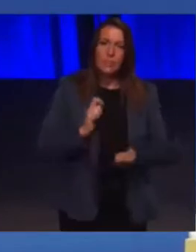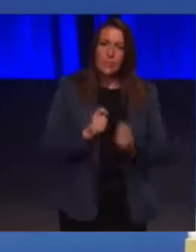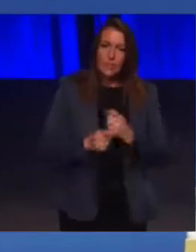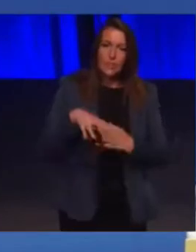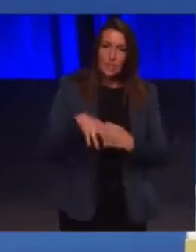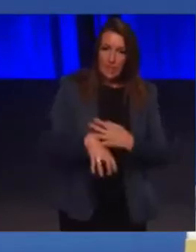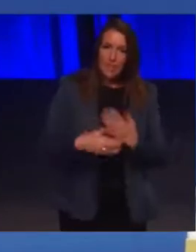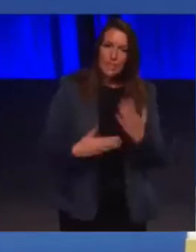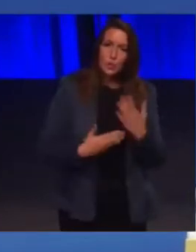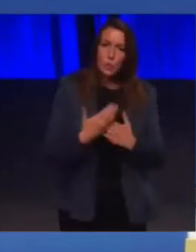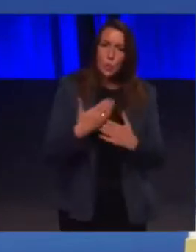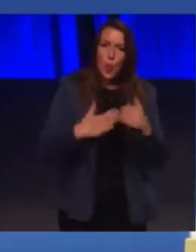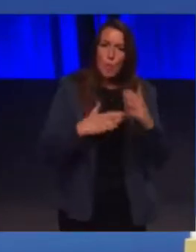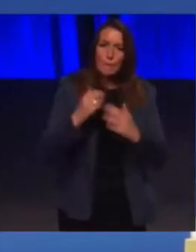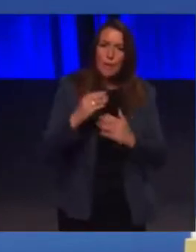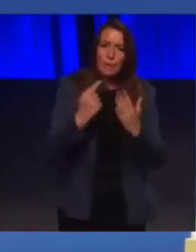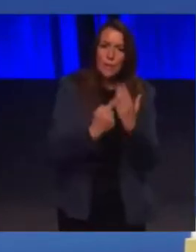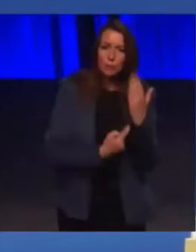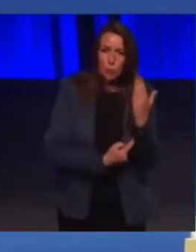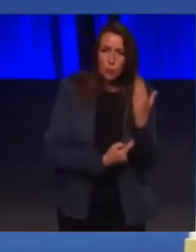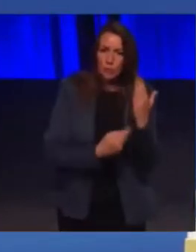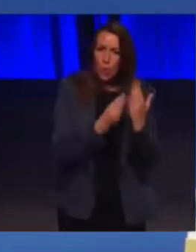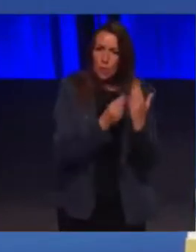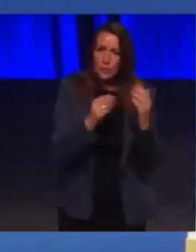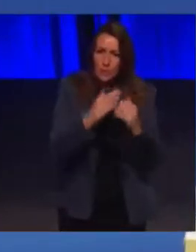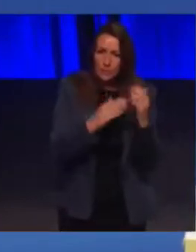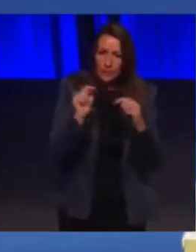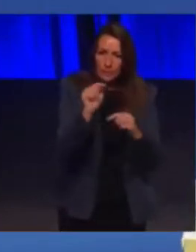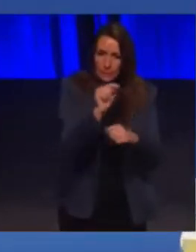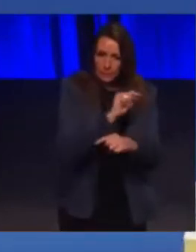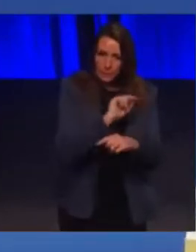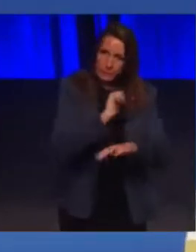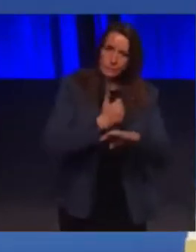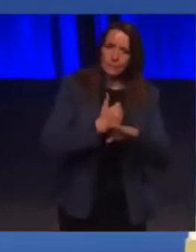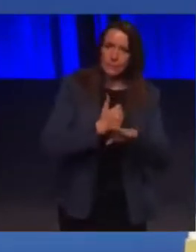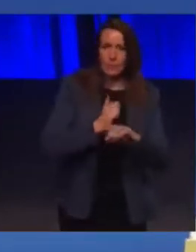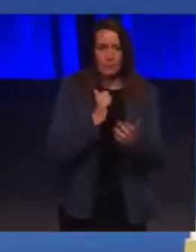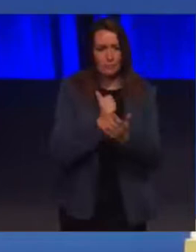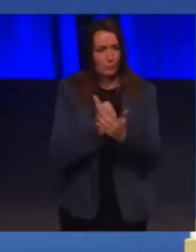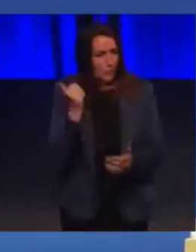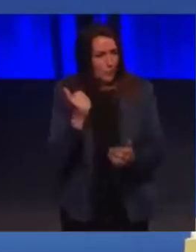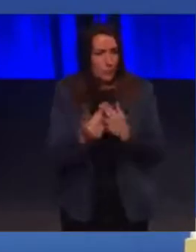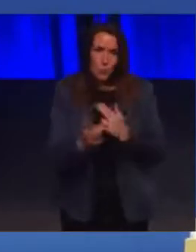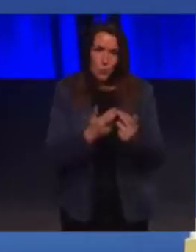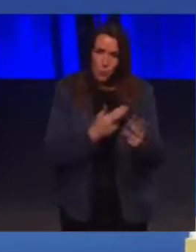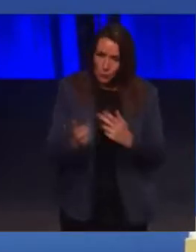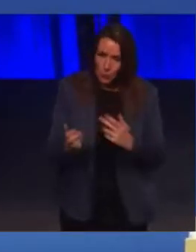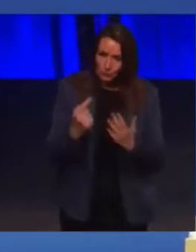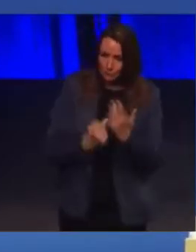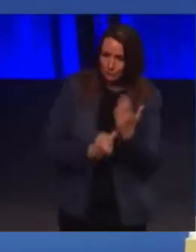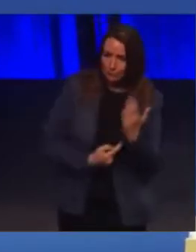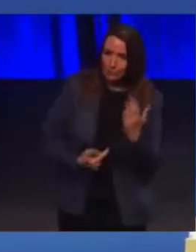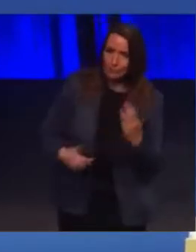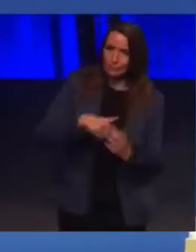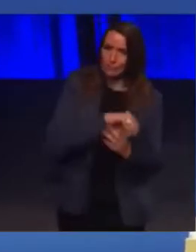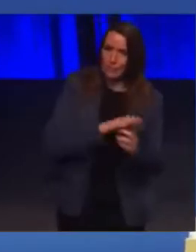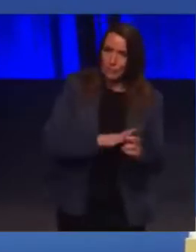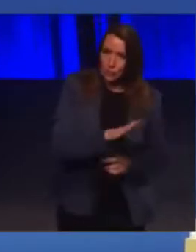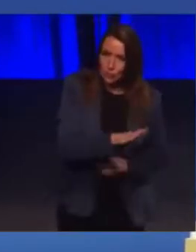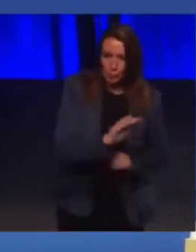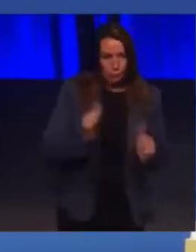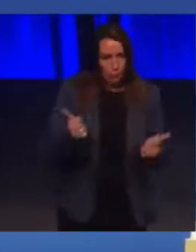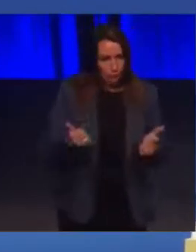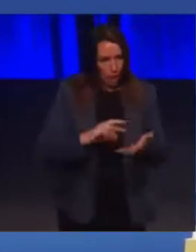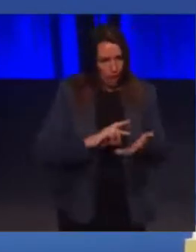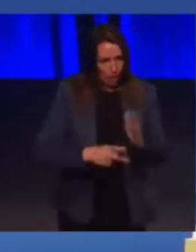building regulations for certain types of buildings. This is really brilliant news from the Scottish Government. It's a really ambitious plan and it will make a